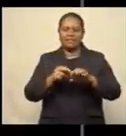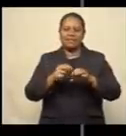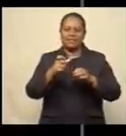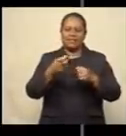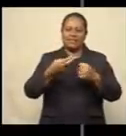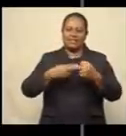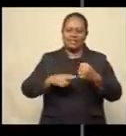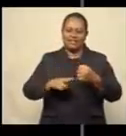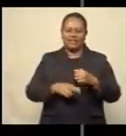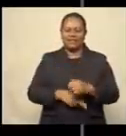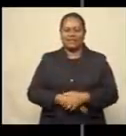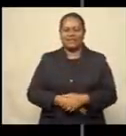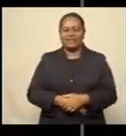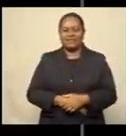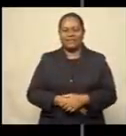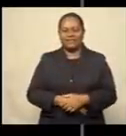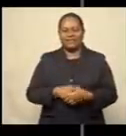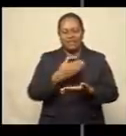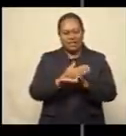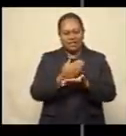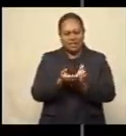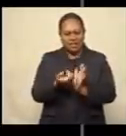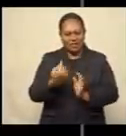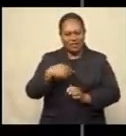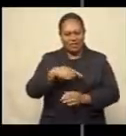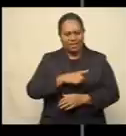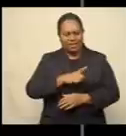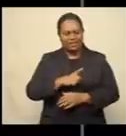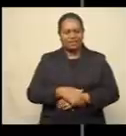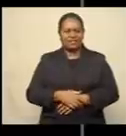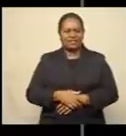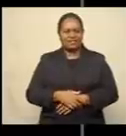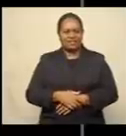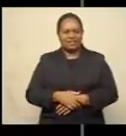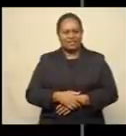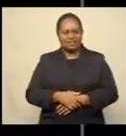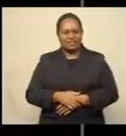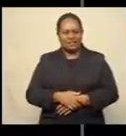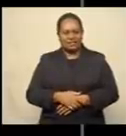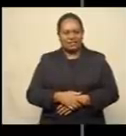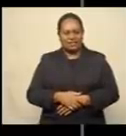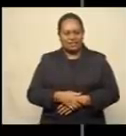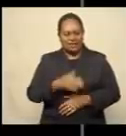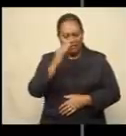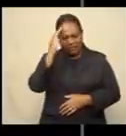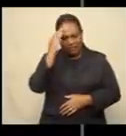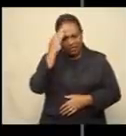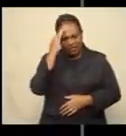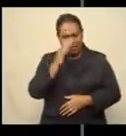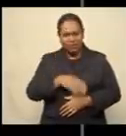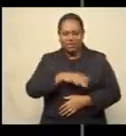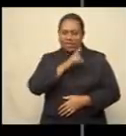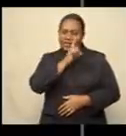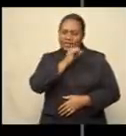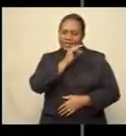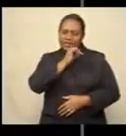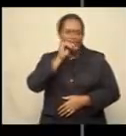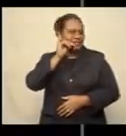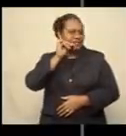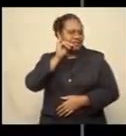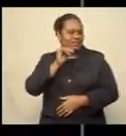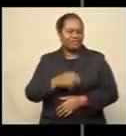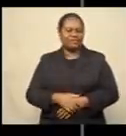fbc.com.fj or share it with us via our various social media accounts, including Facebook, Twitter and Instagram.